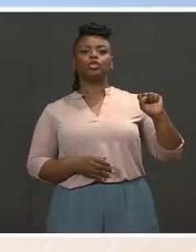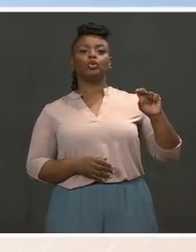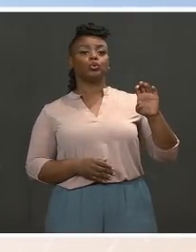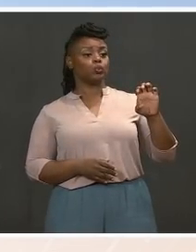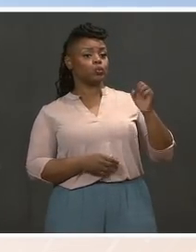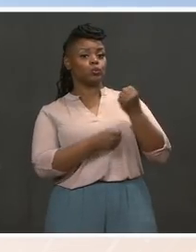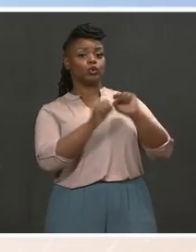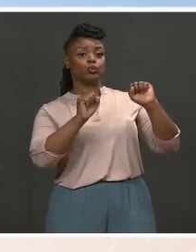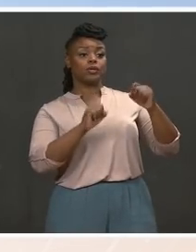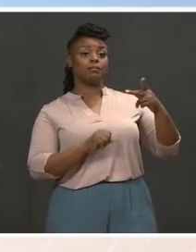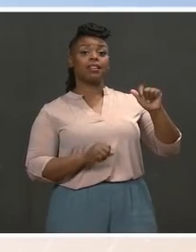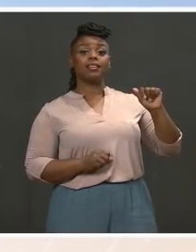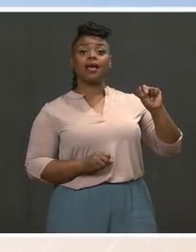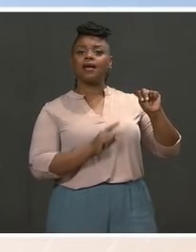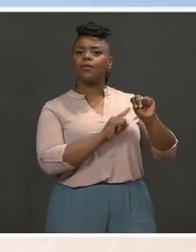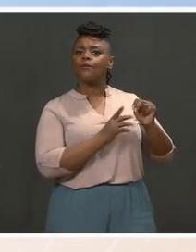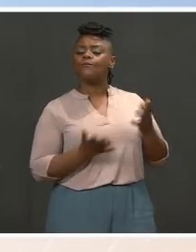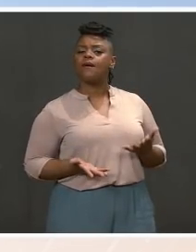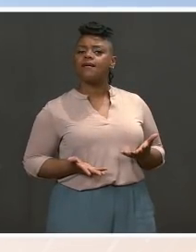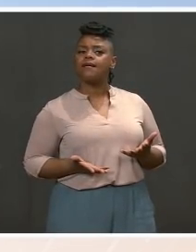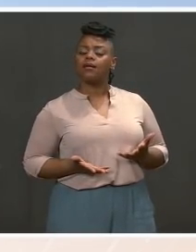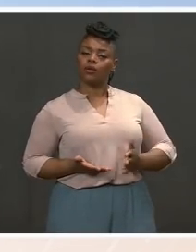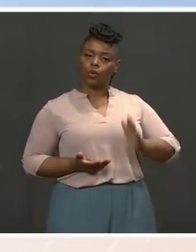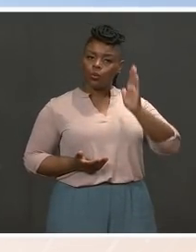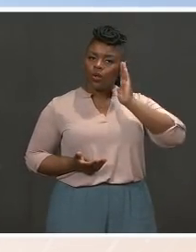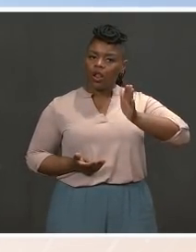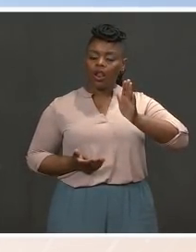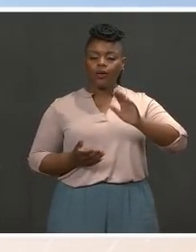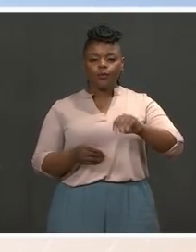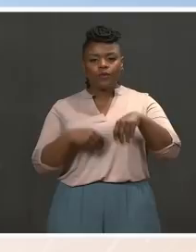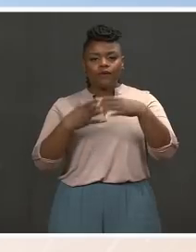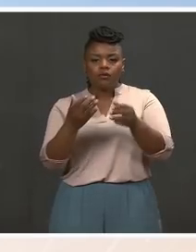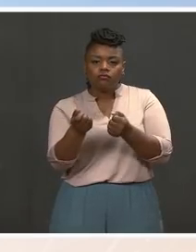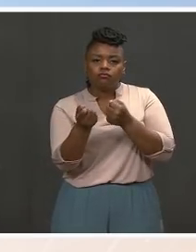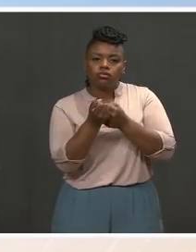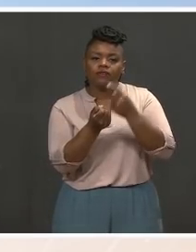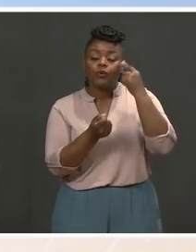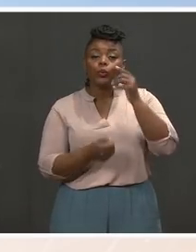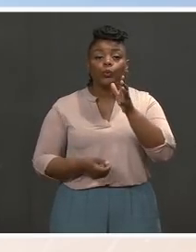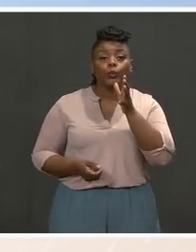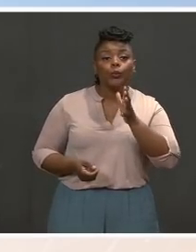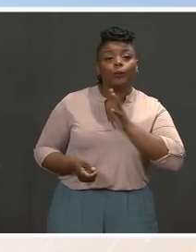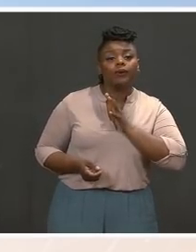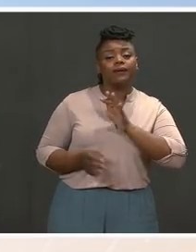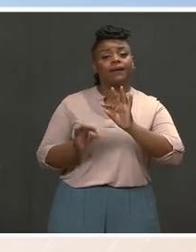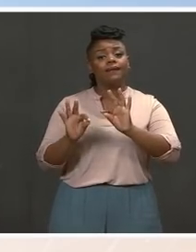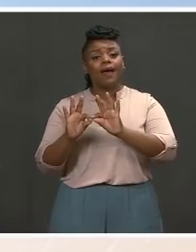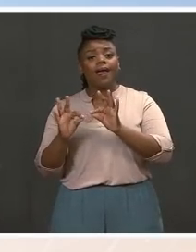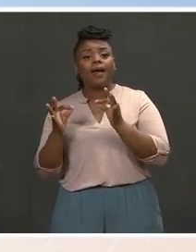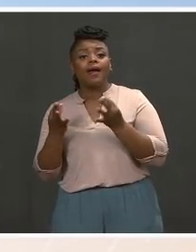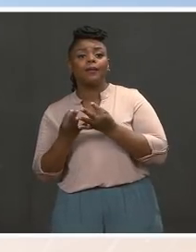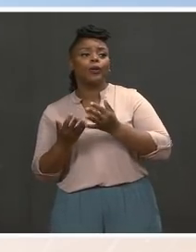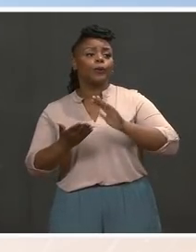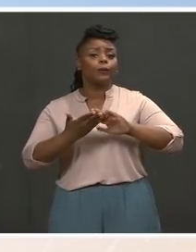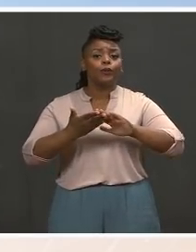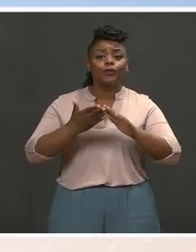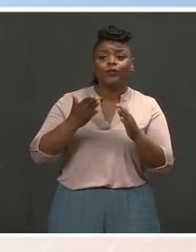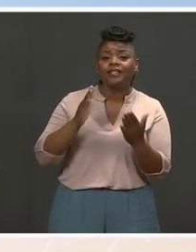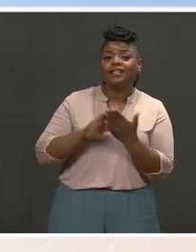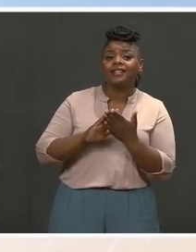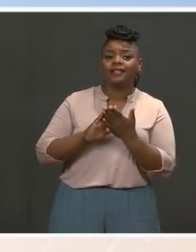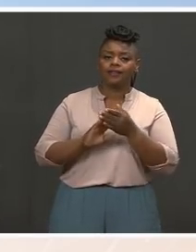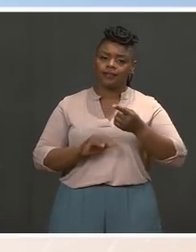relief and support to women, families, and their communities, critical to building a more equitable economy.